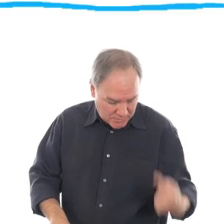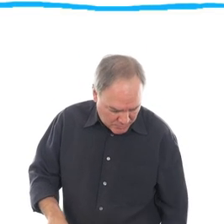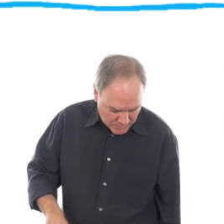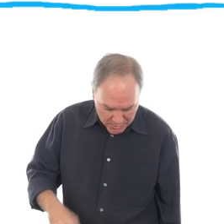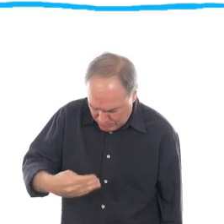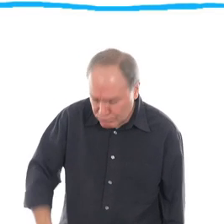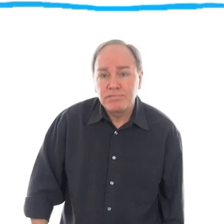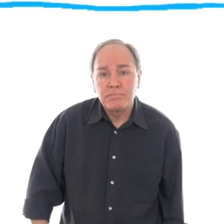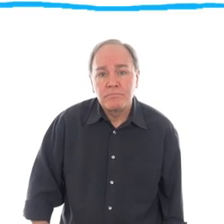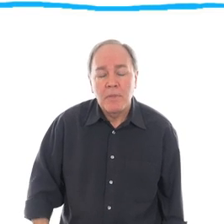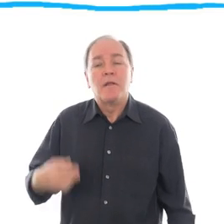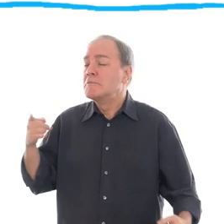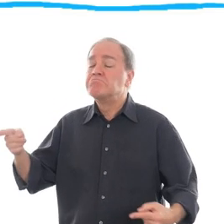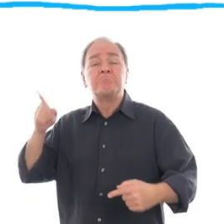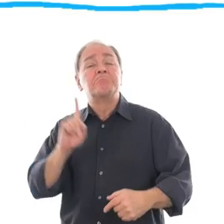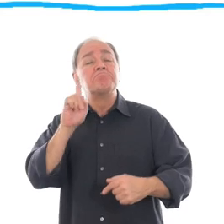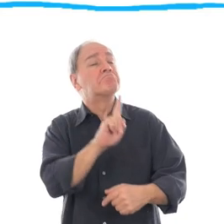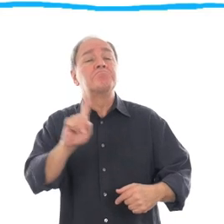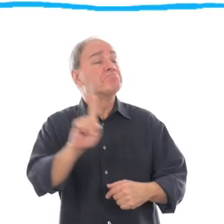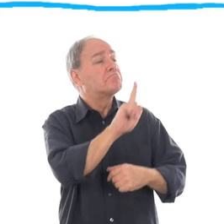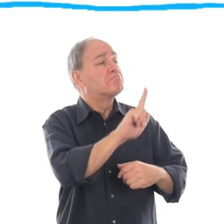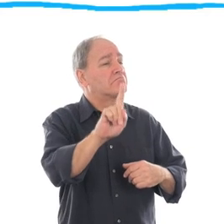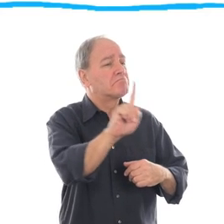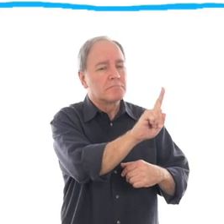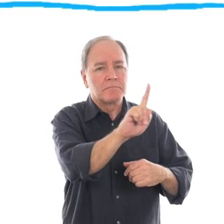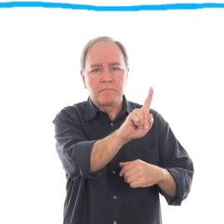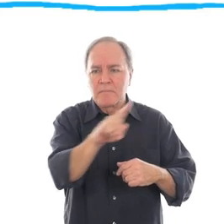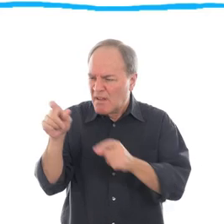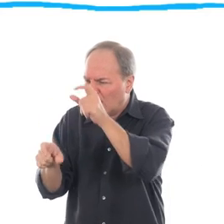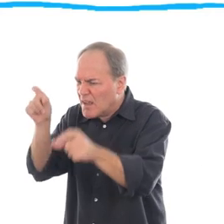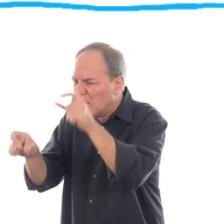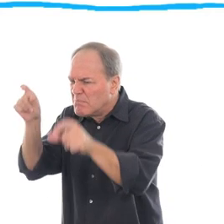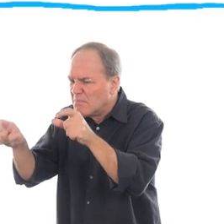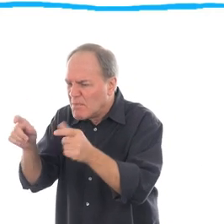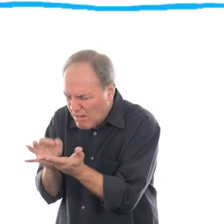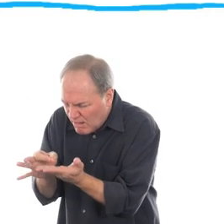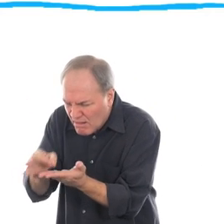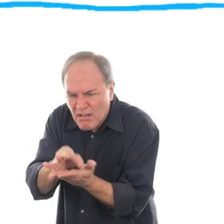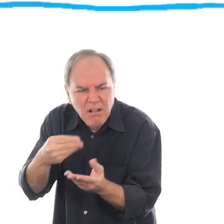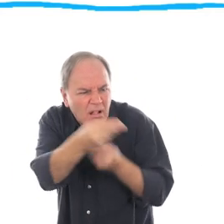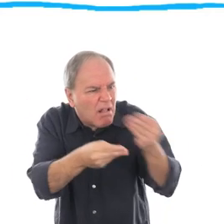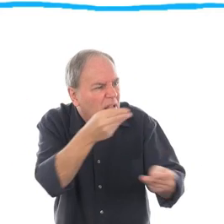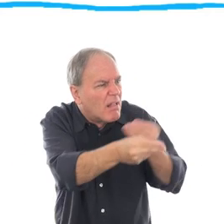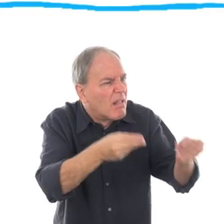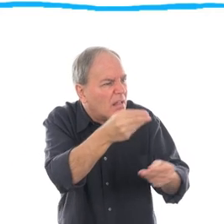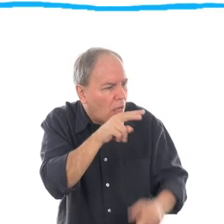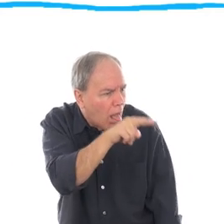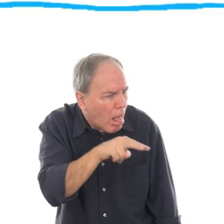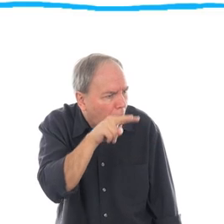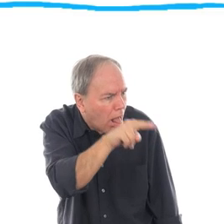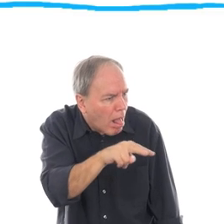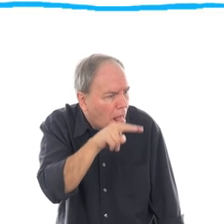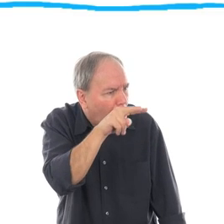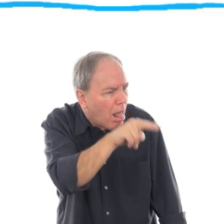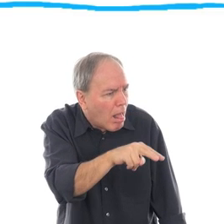leg. Every time she goes around the city, she doesn't understand why people would stare at her